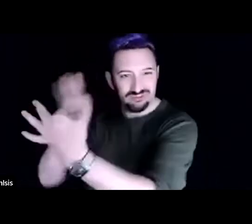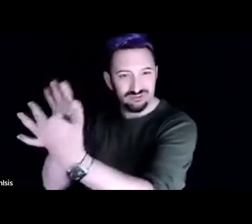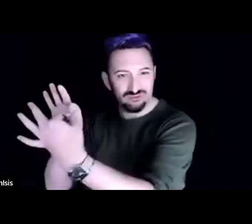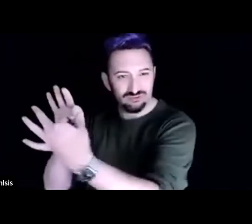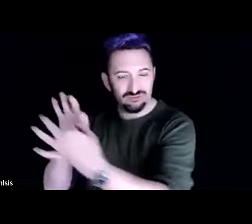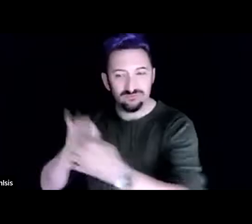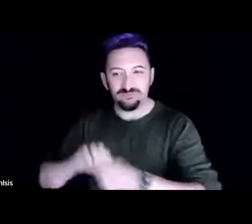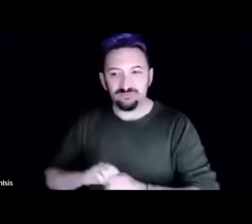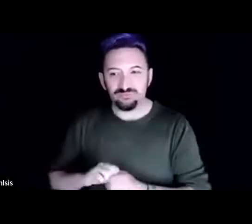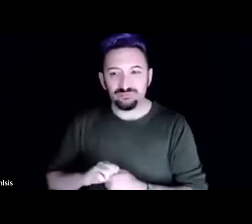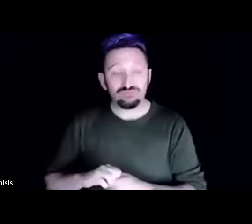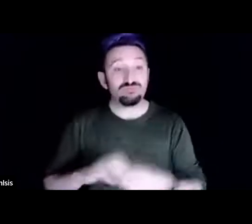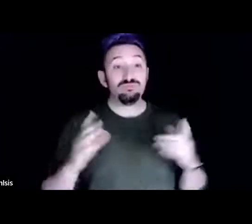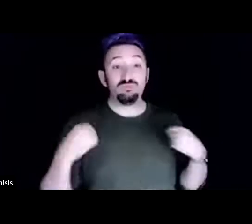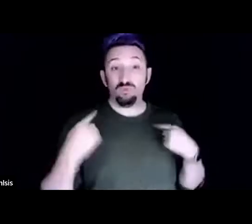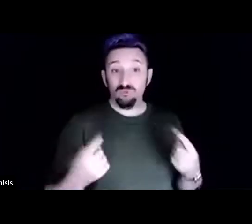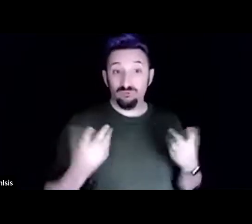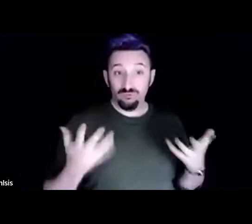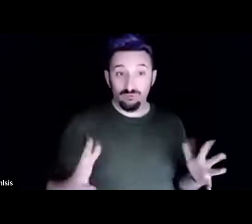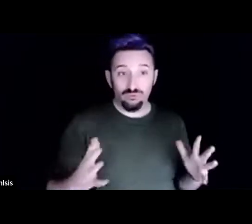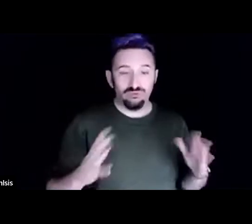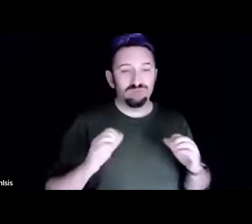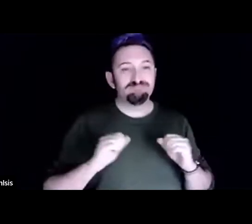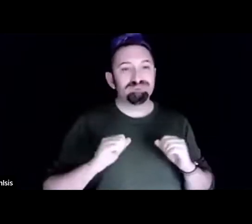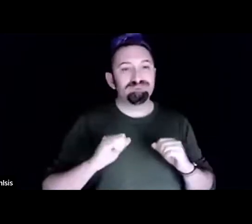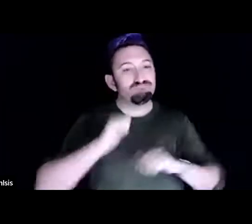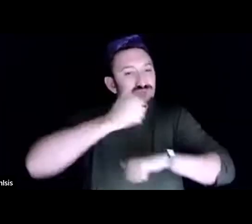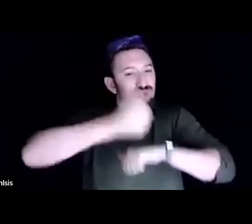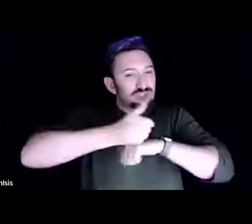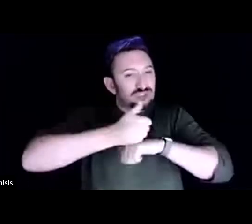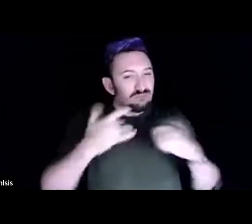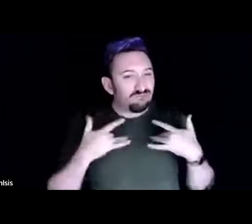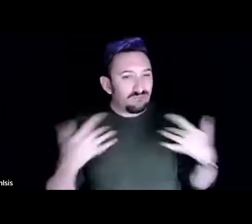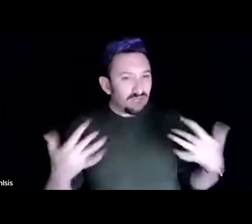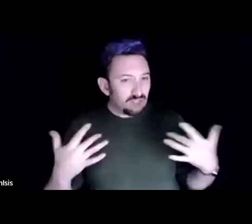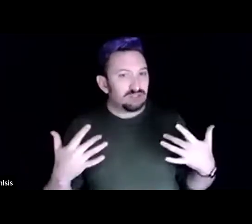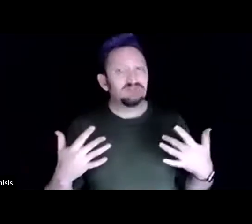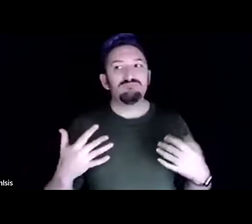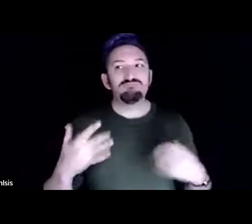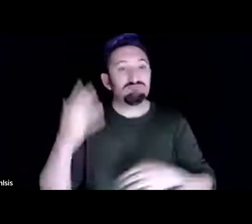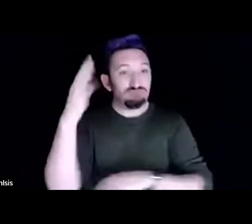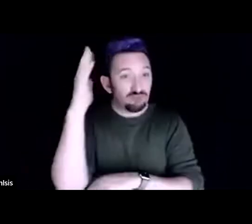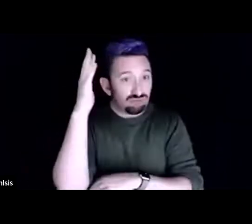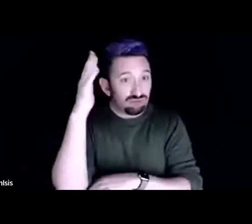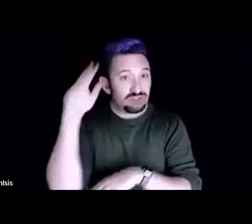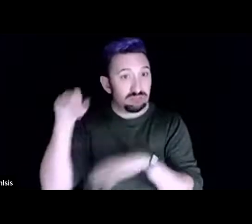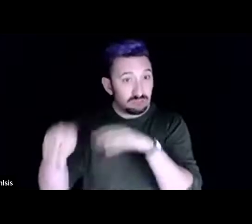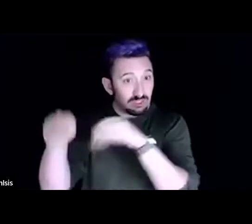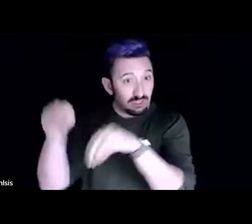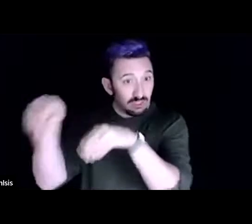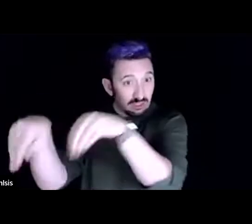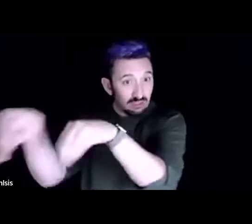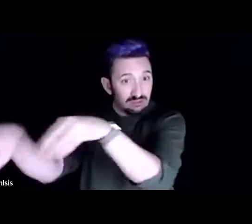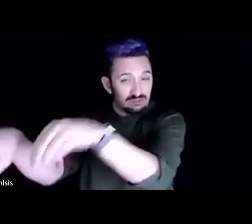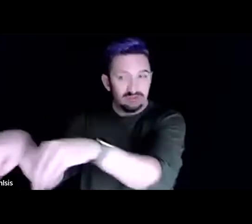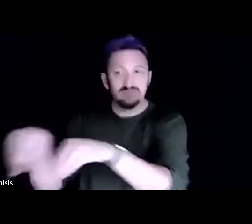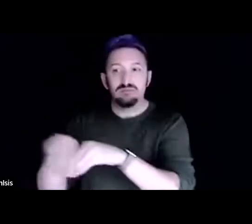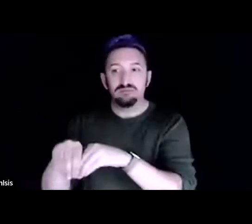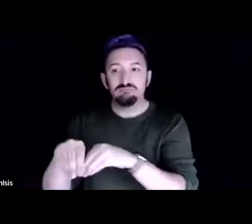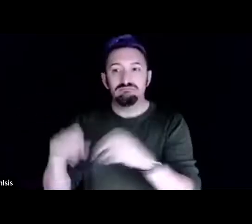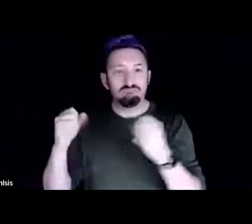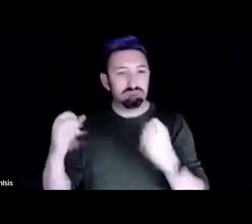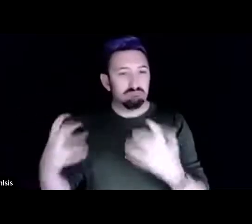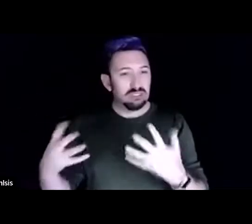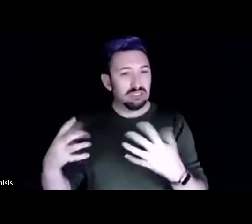events like tree plantings where we plant hundreds and thousands of different trees in community